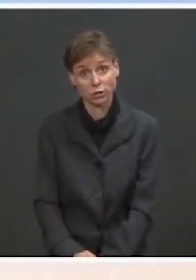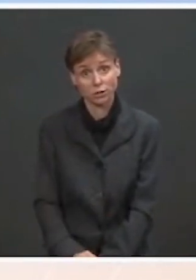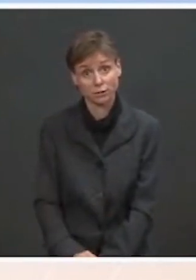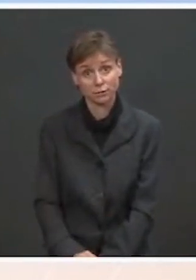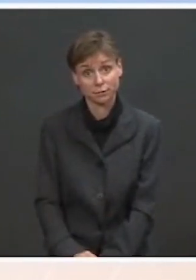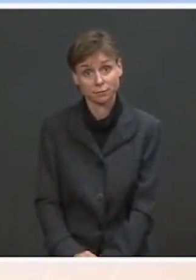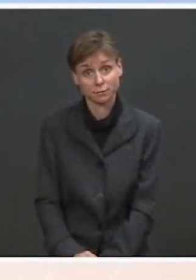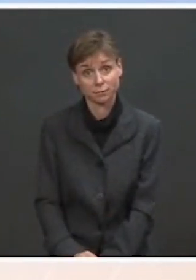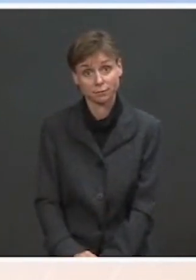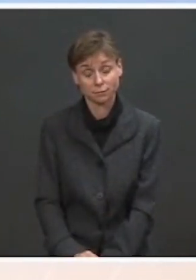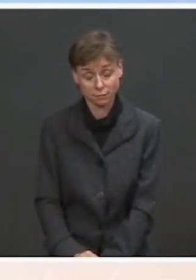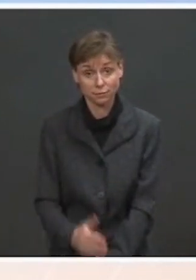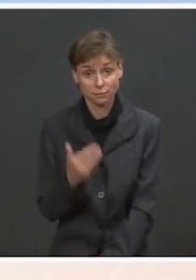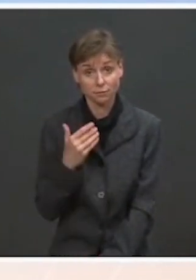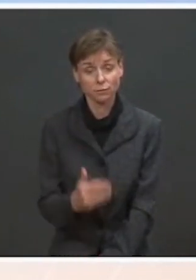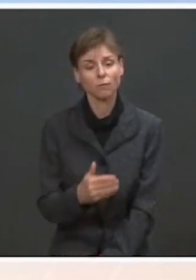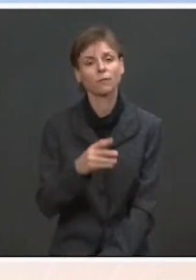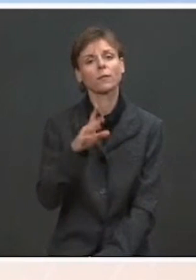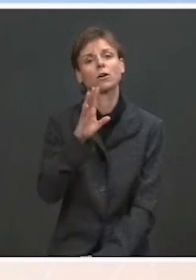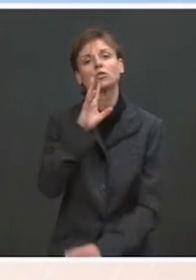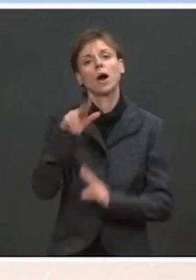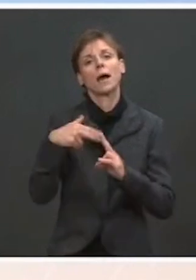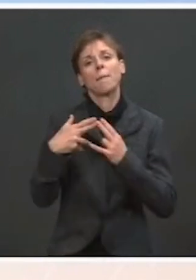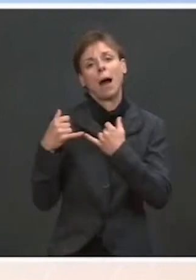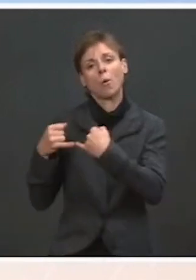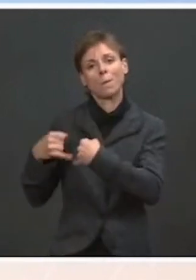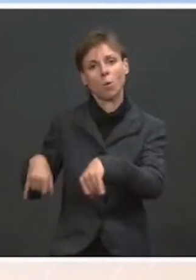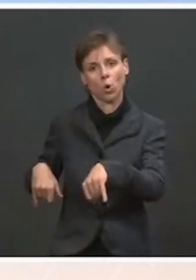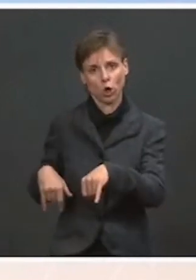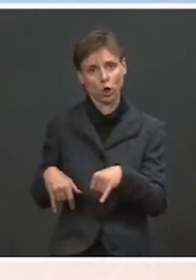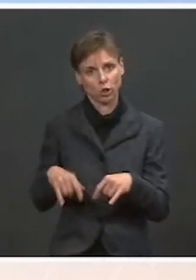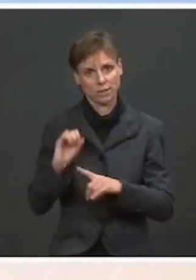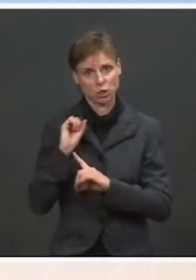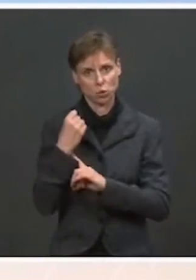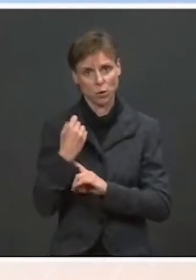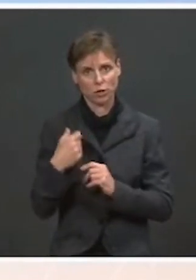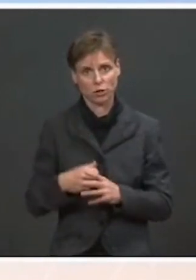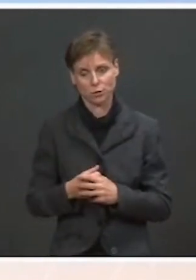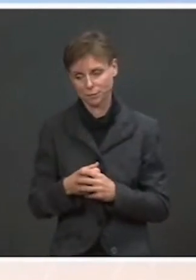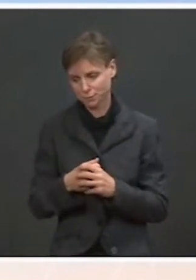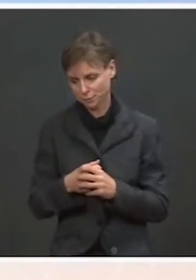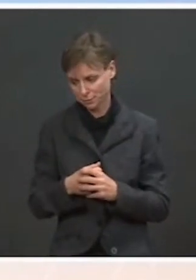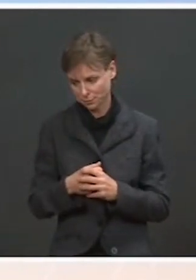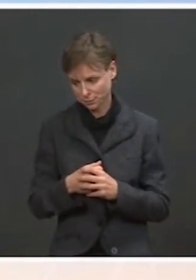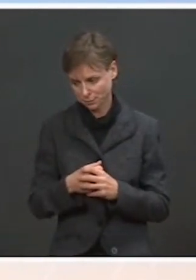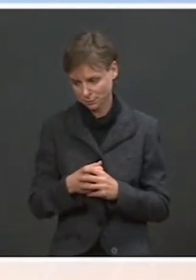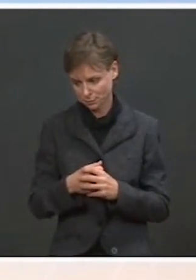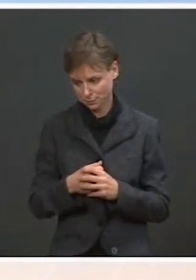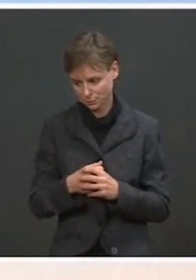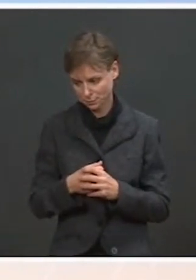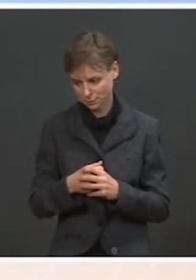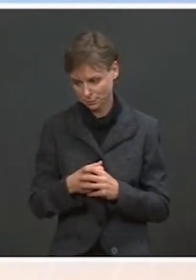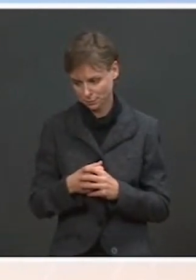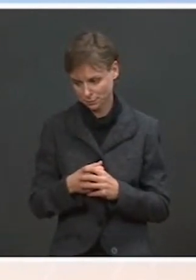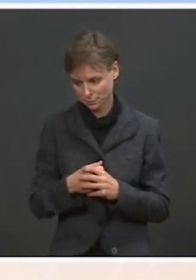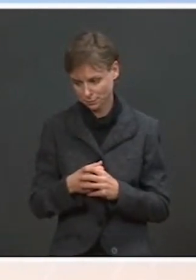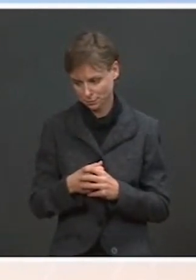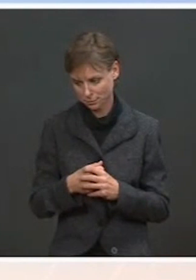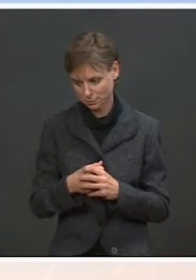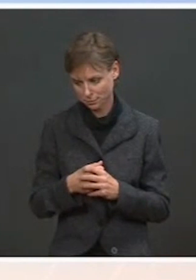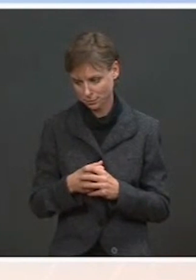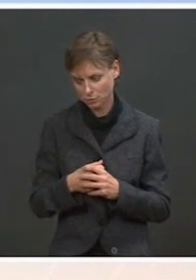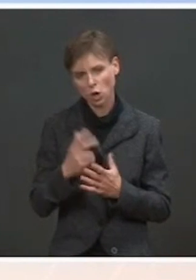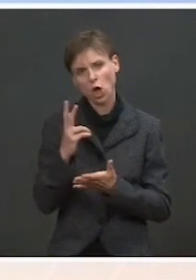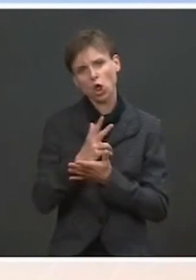A question about the situation on the border. It's now been three weeks since I think in this room you were first asked about getting us some press access.